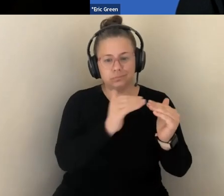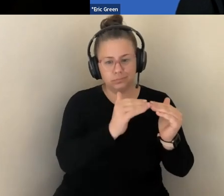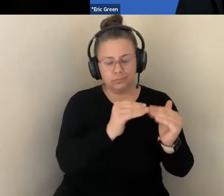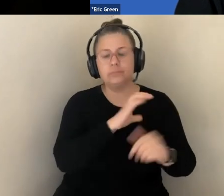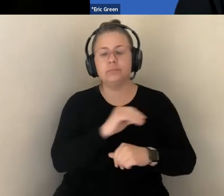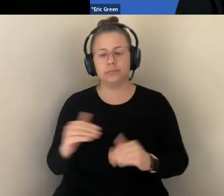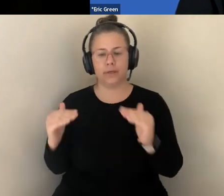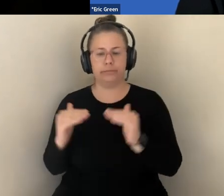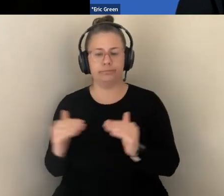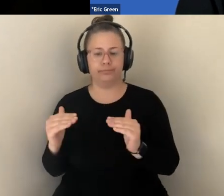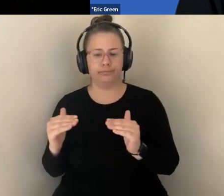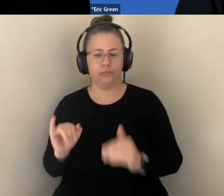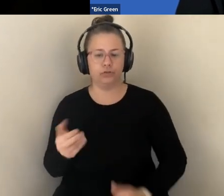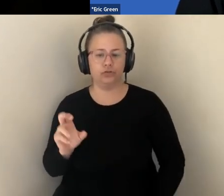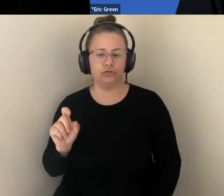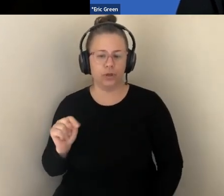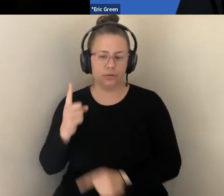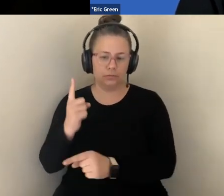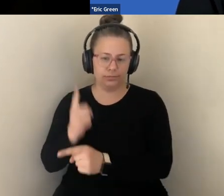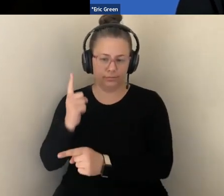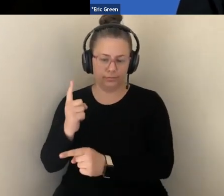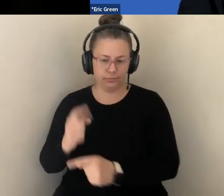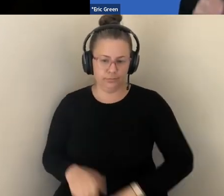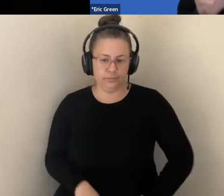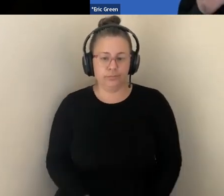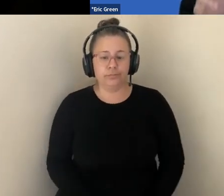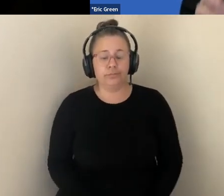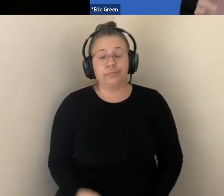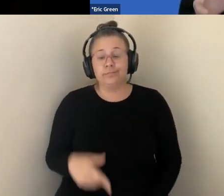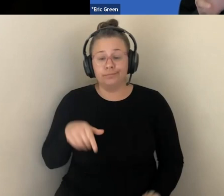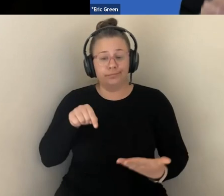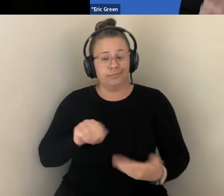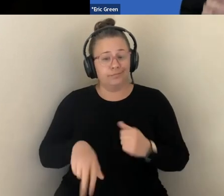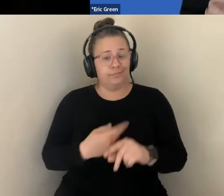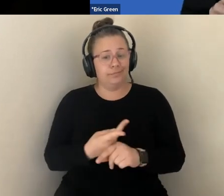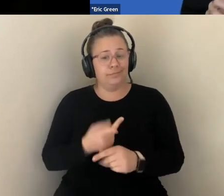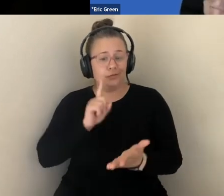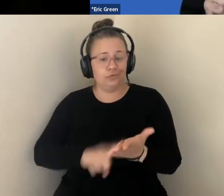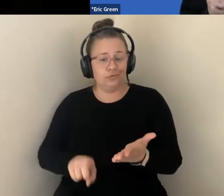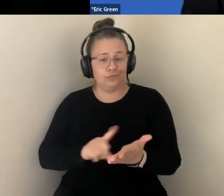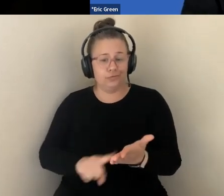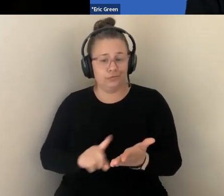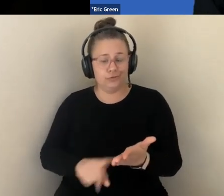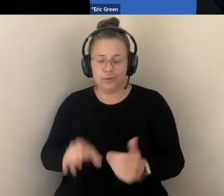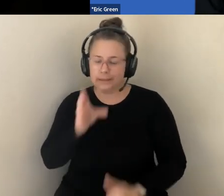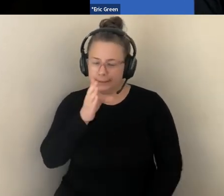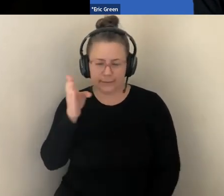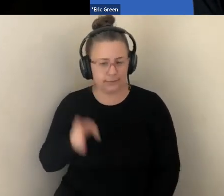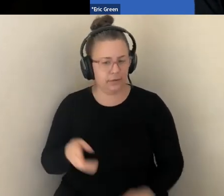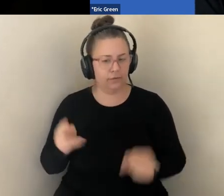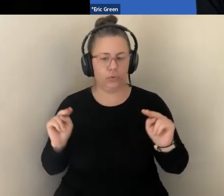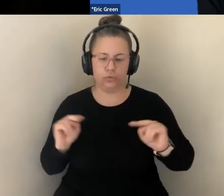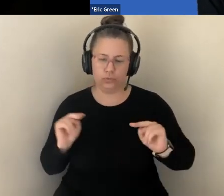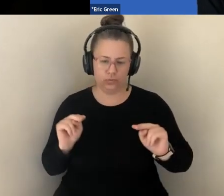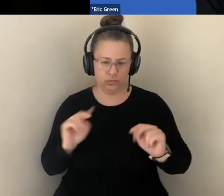TRULY NEUTRAL WHEN APPLIED TO HUMANS. AND IT'S WITH THOSE IDEAS IN MIND THAT ON BEHALF OF NHGRI, WE